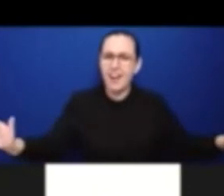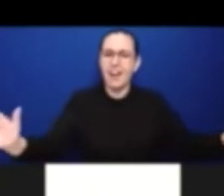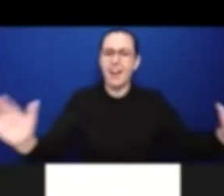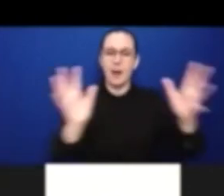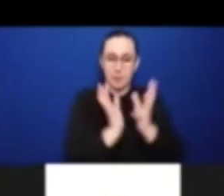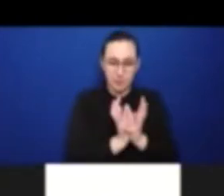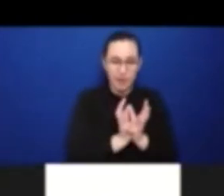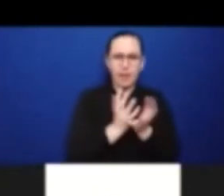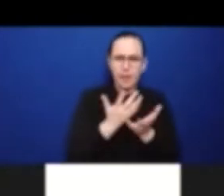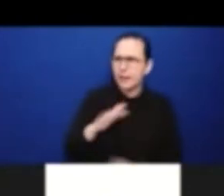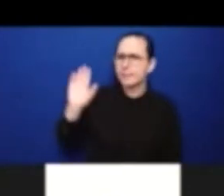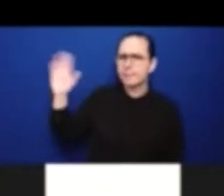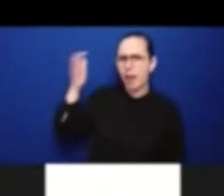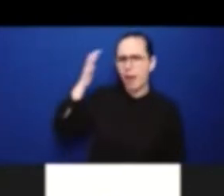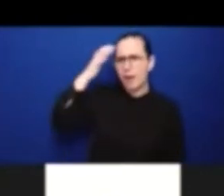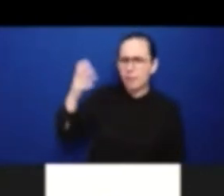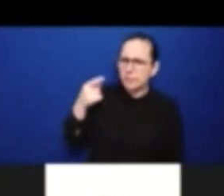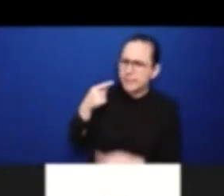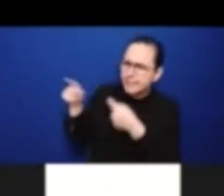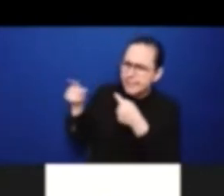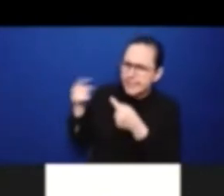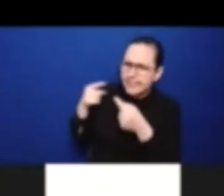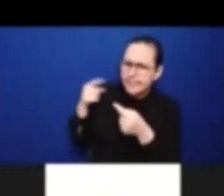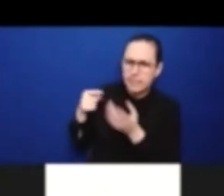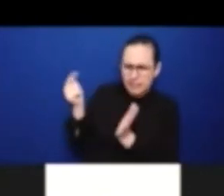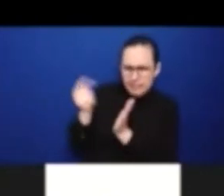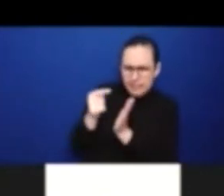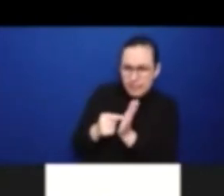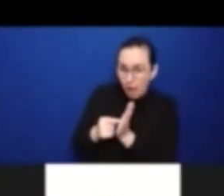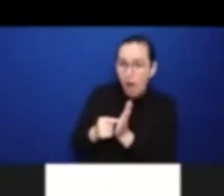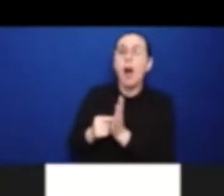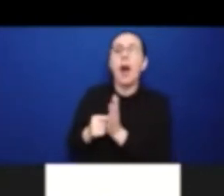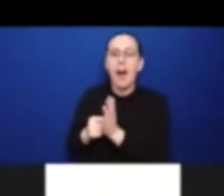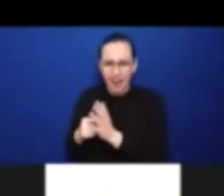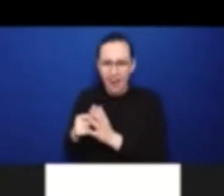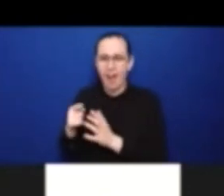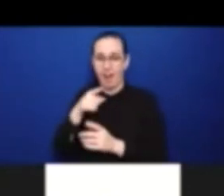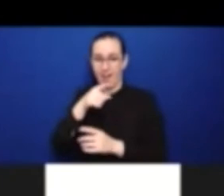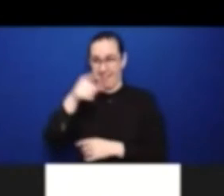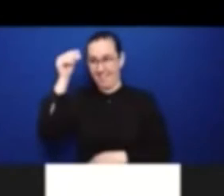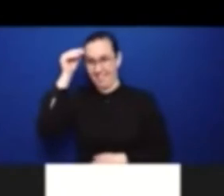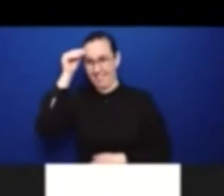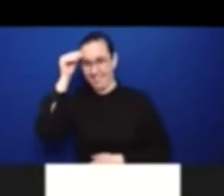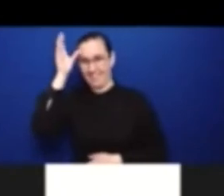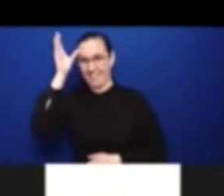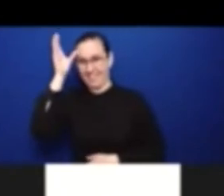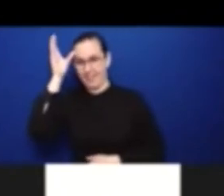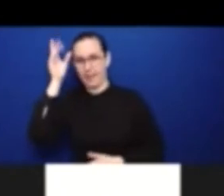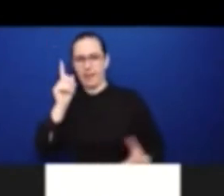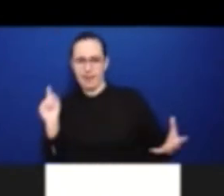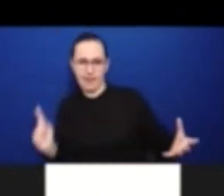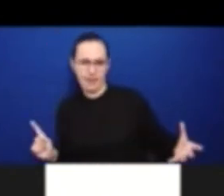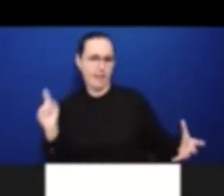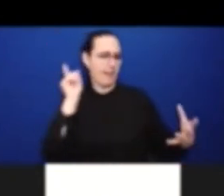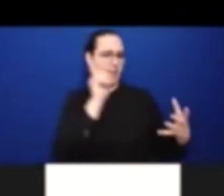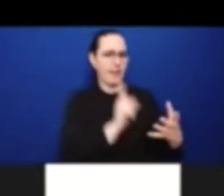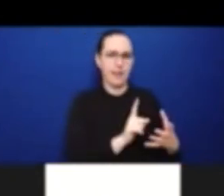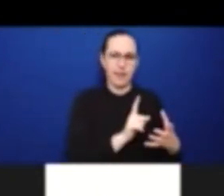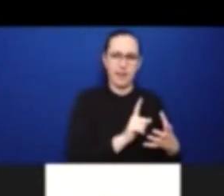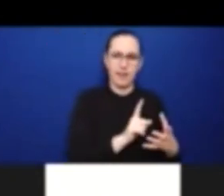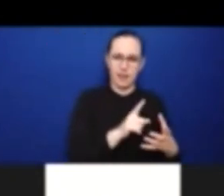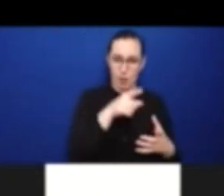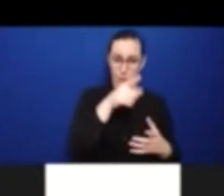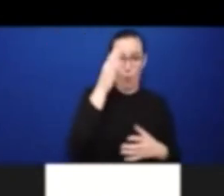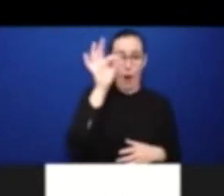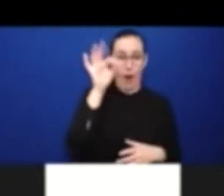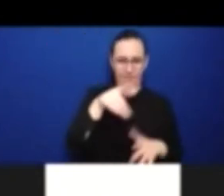delegations came, they came with very clear instructions to support, and detailed